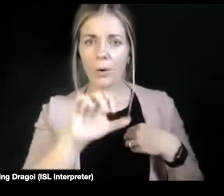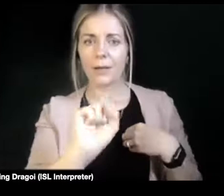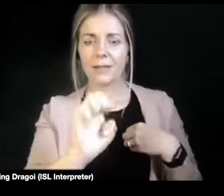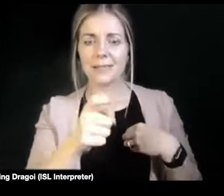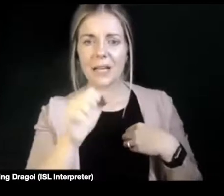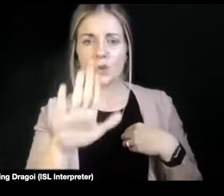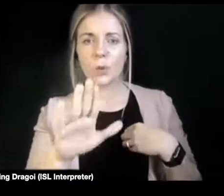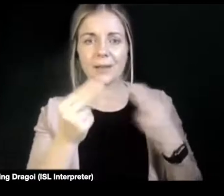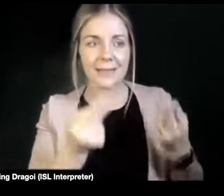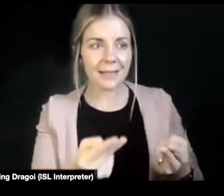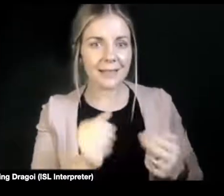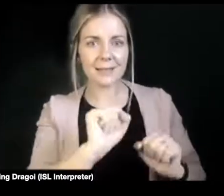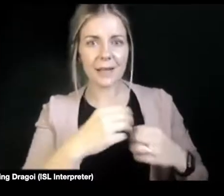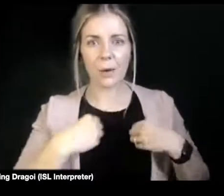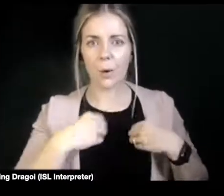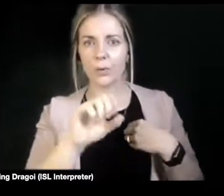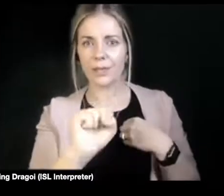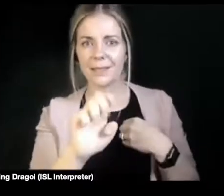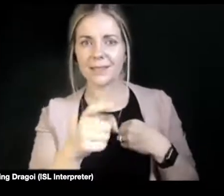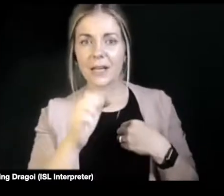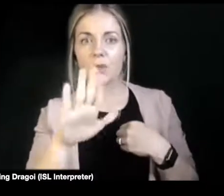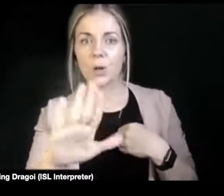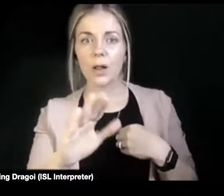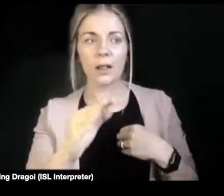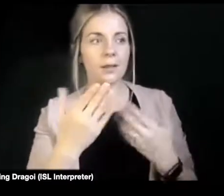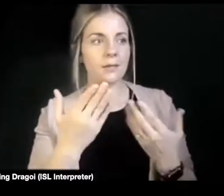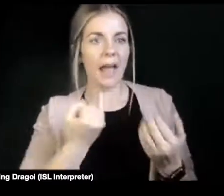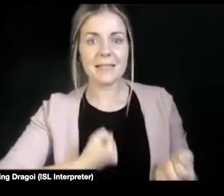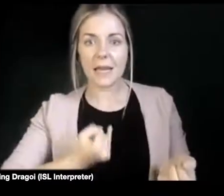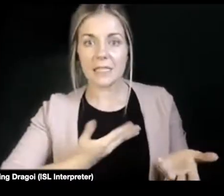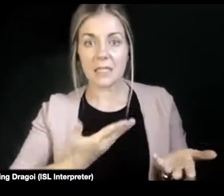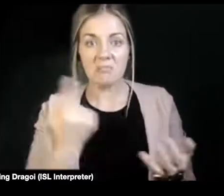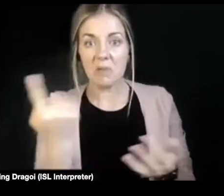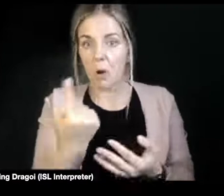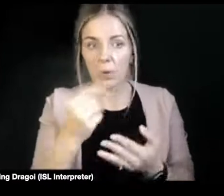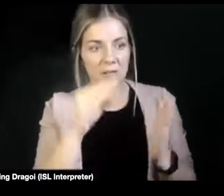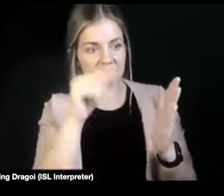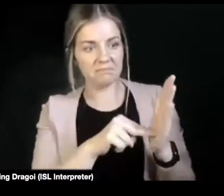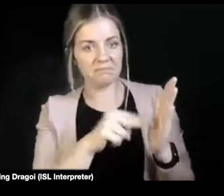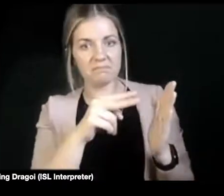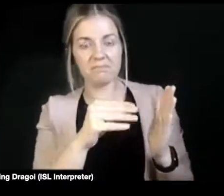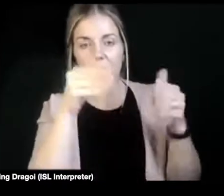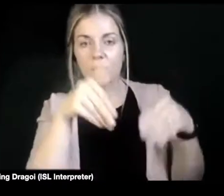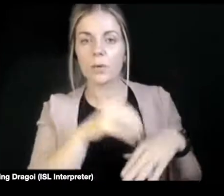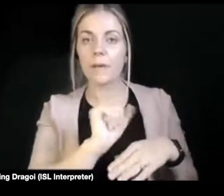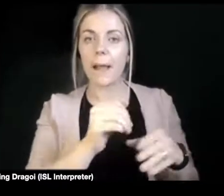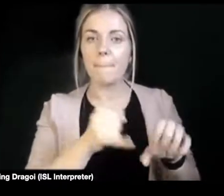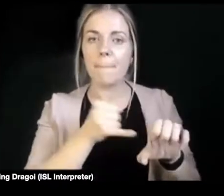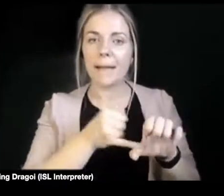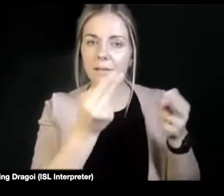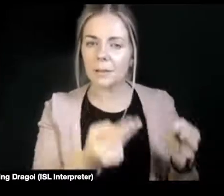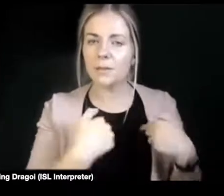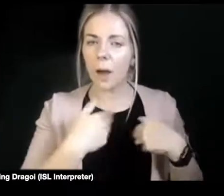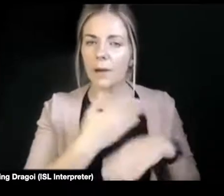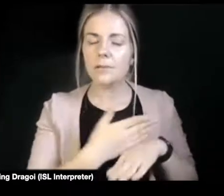sexual identity, really anything apart from basic medical needs, know, and really started questioning that